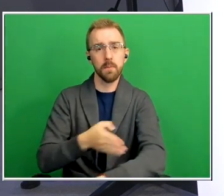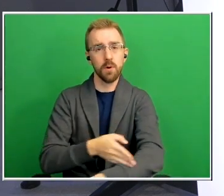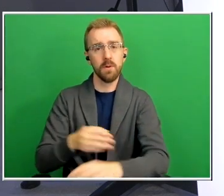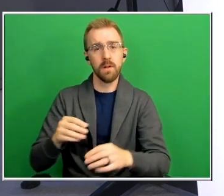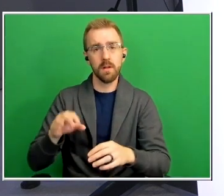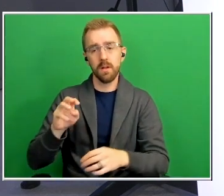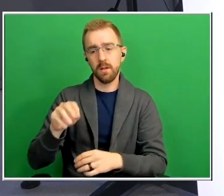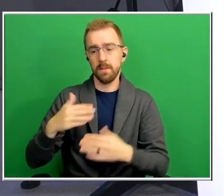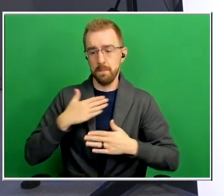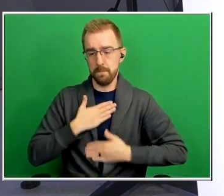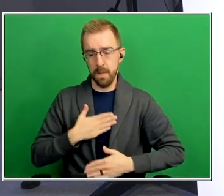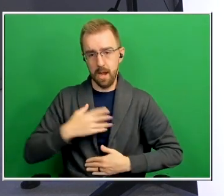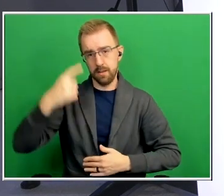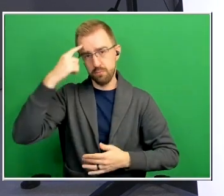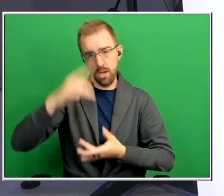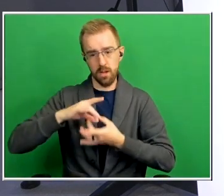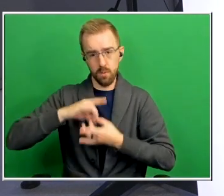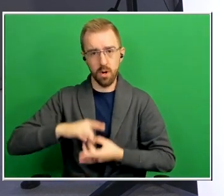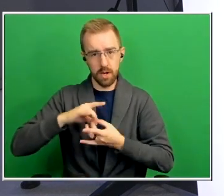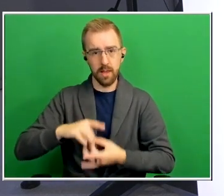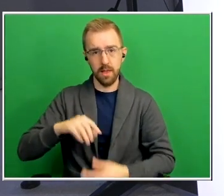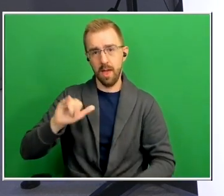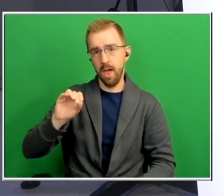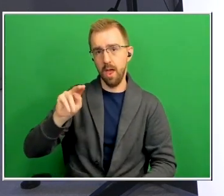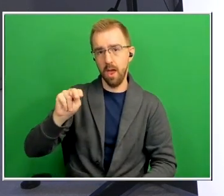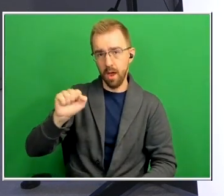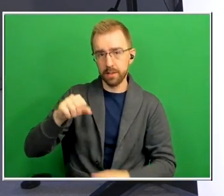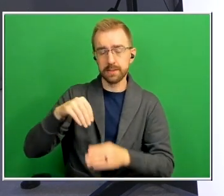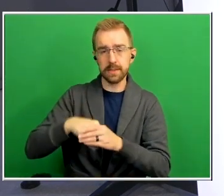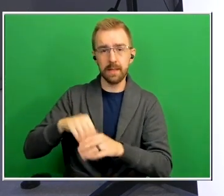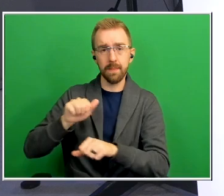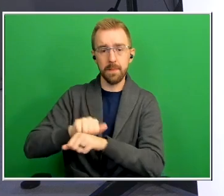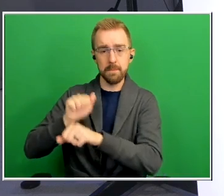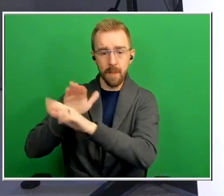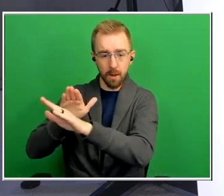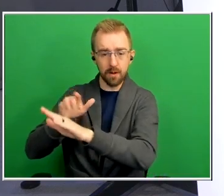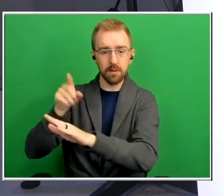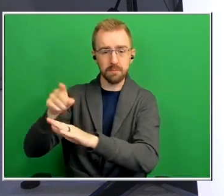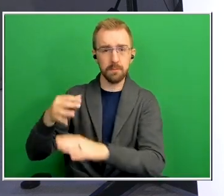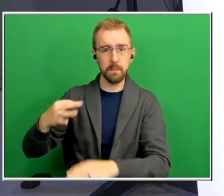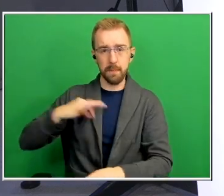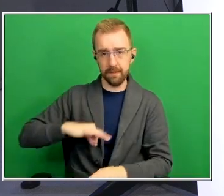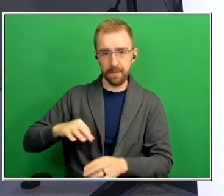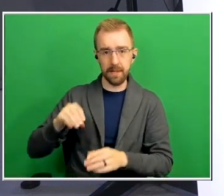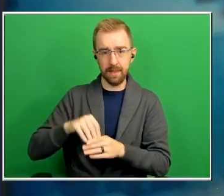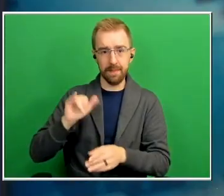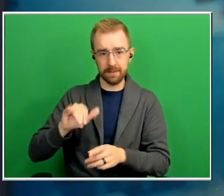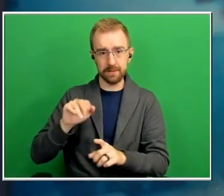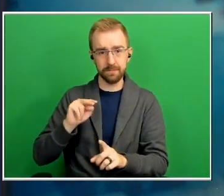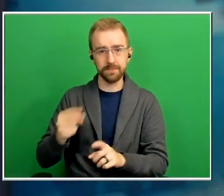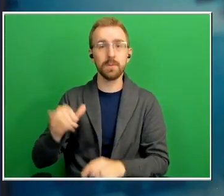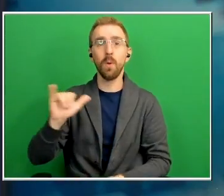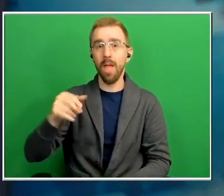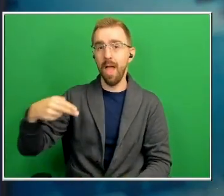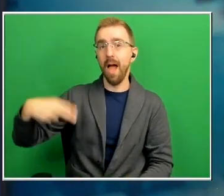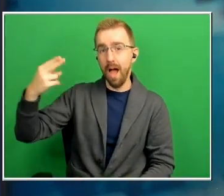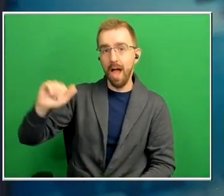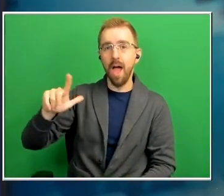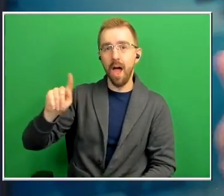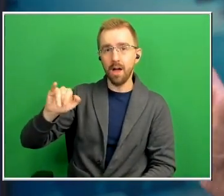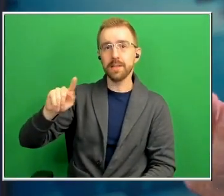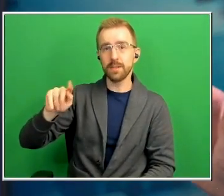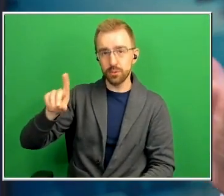and negative ions in the mountain environment benefit alzheimer's patients in these aspects so like the high altitude yeah yeah um